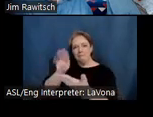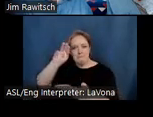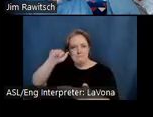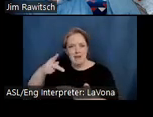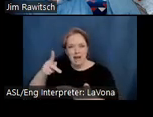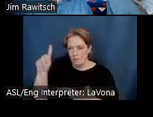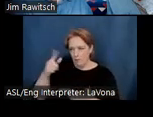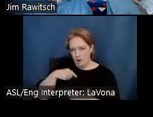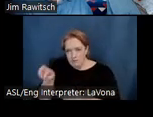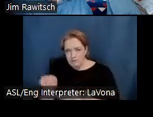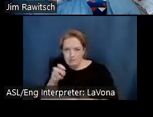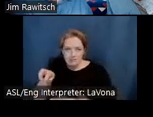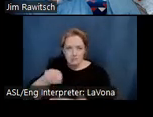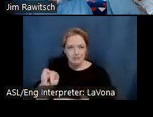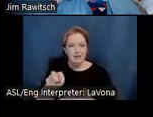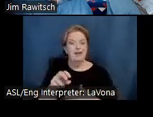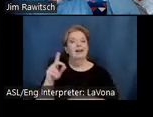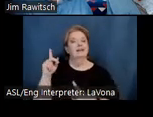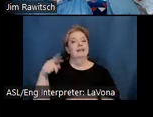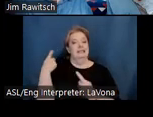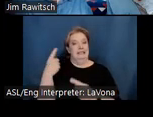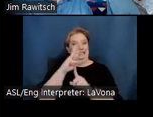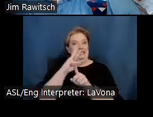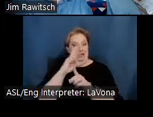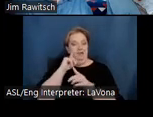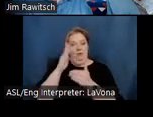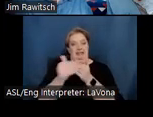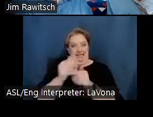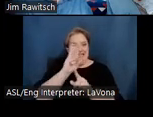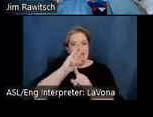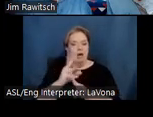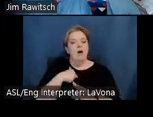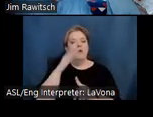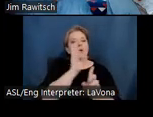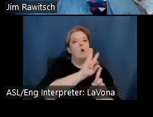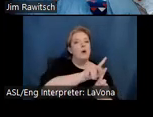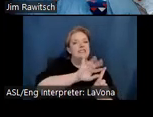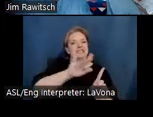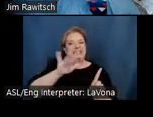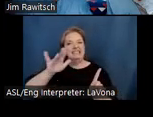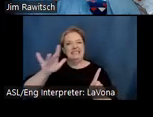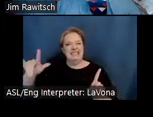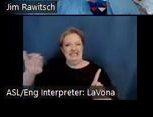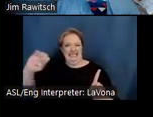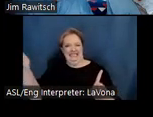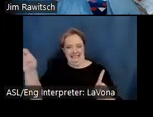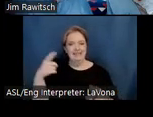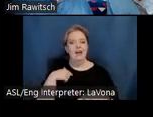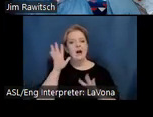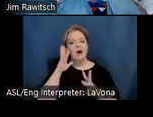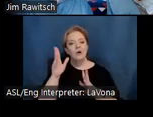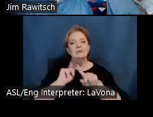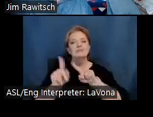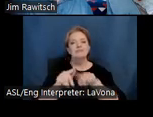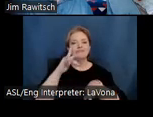next six months, we will travel west to east visiting with directors, curators, collection managers, and scholars to learn about the